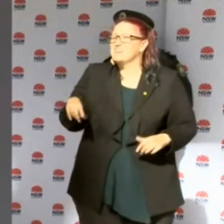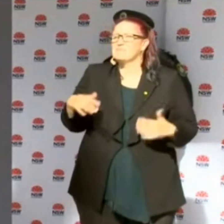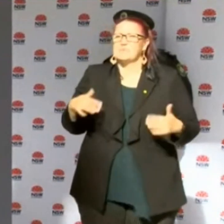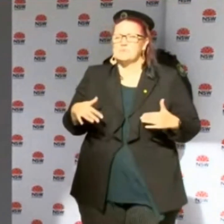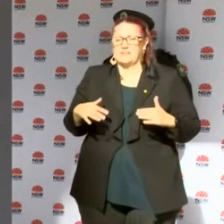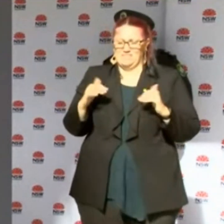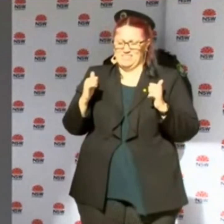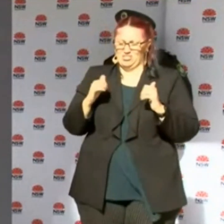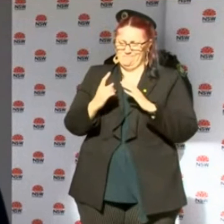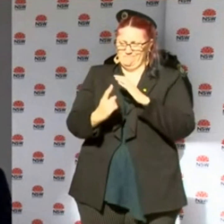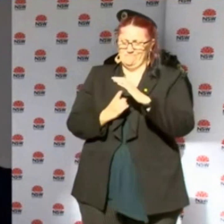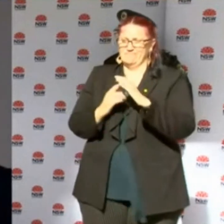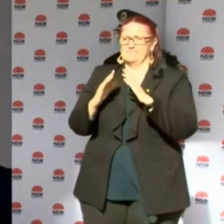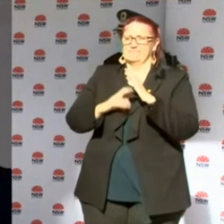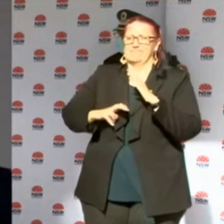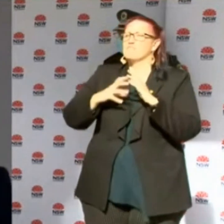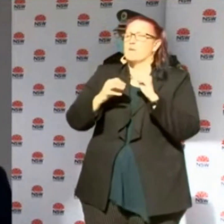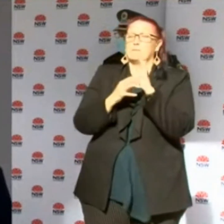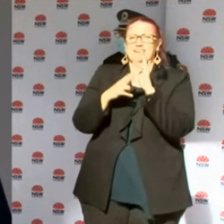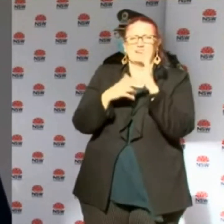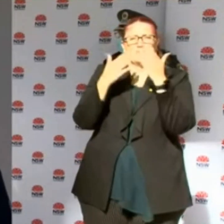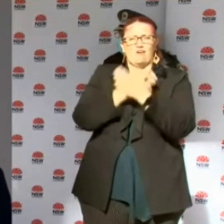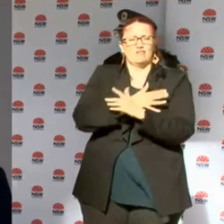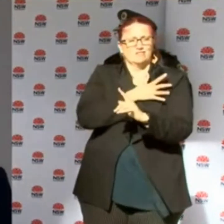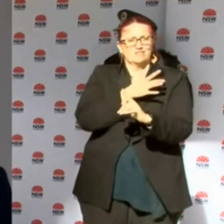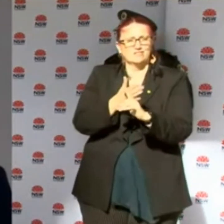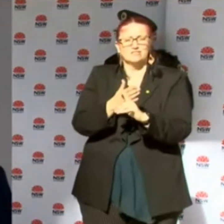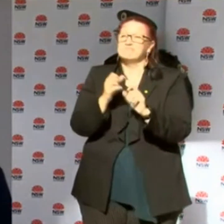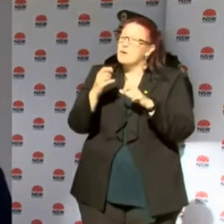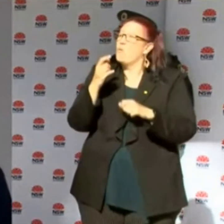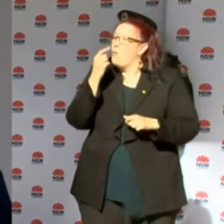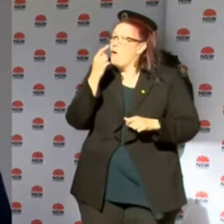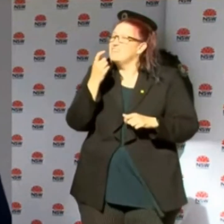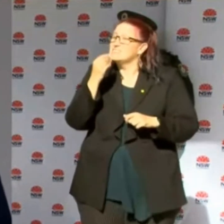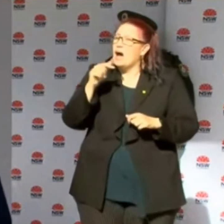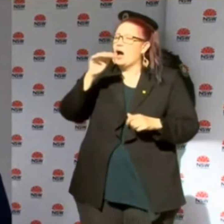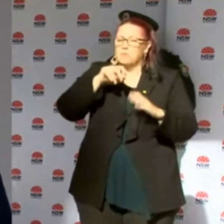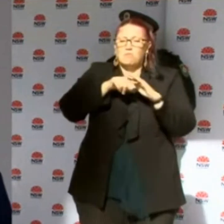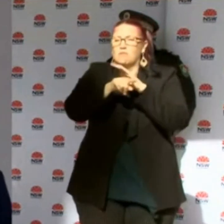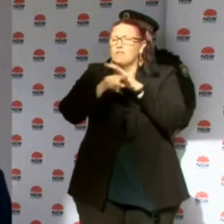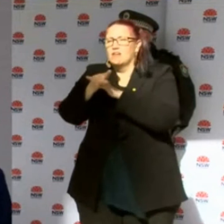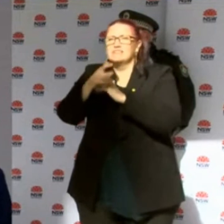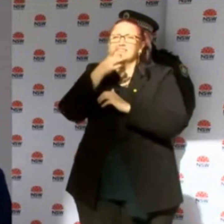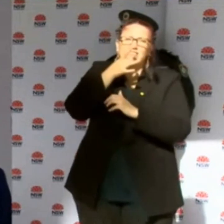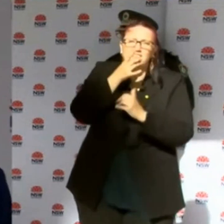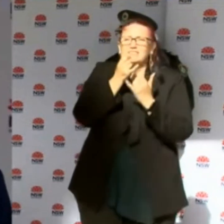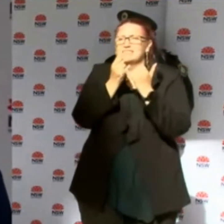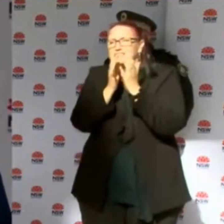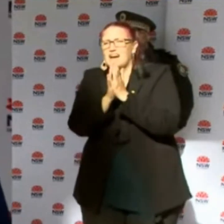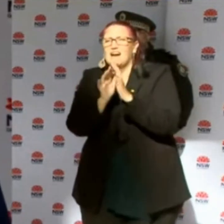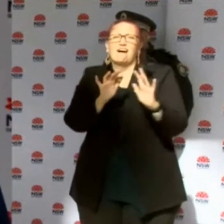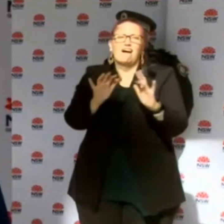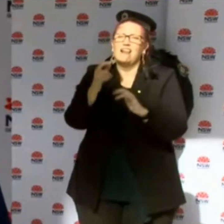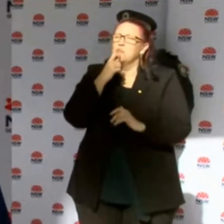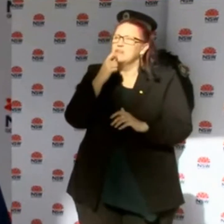isolating, I think it would be from the Monday night. So they were potentially... There were some of them that were in the community for a